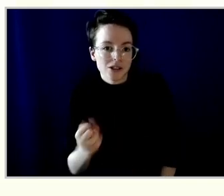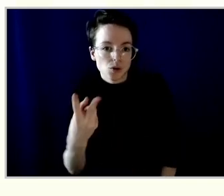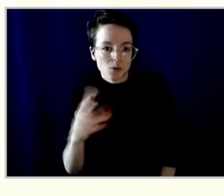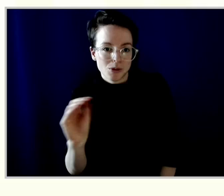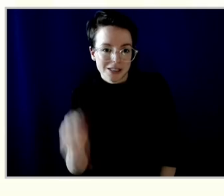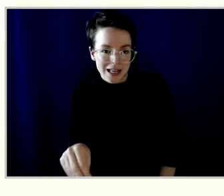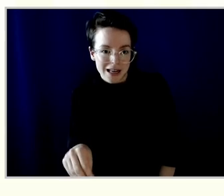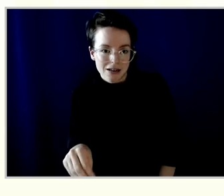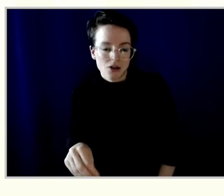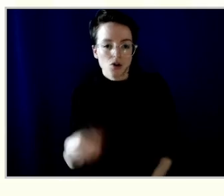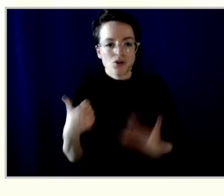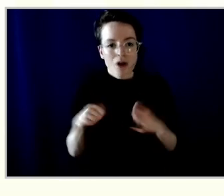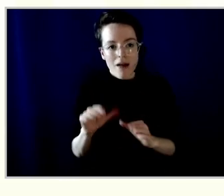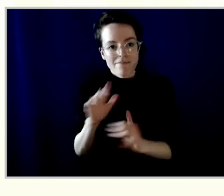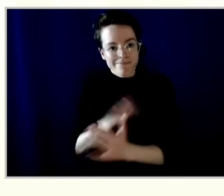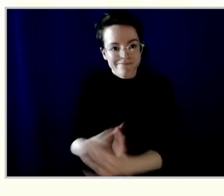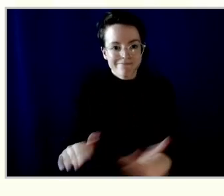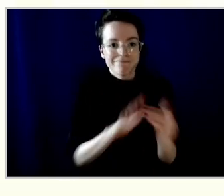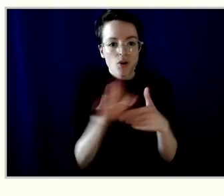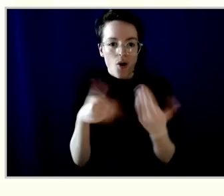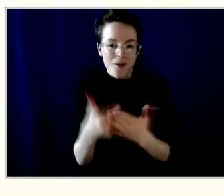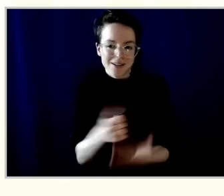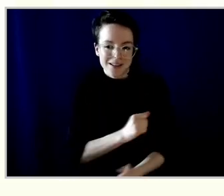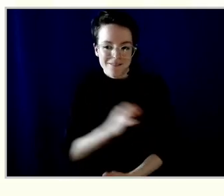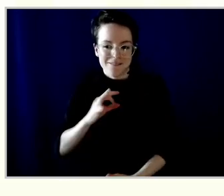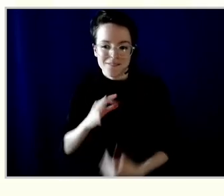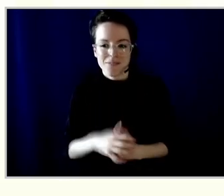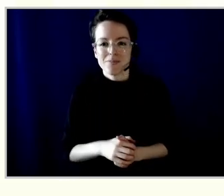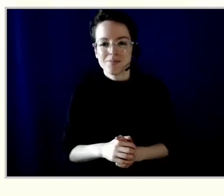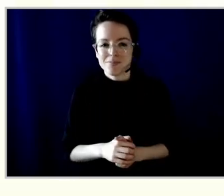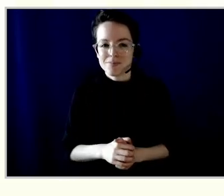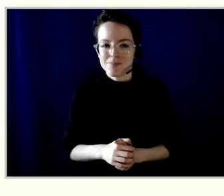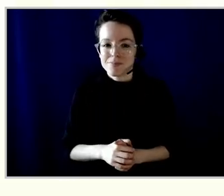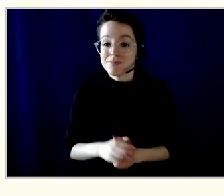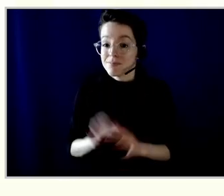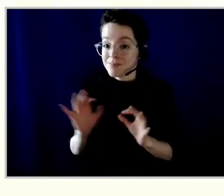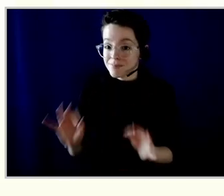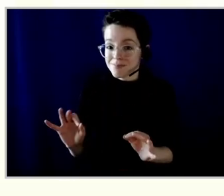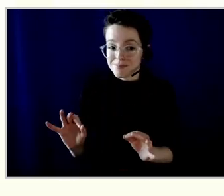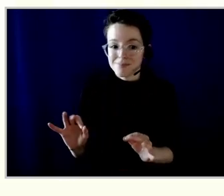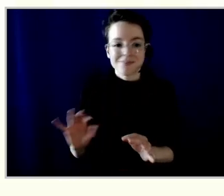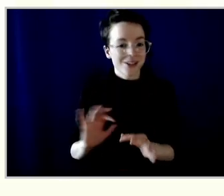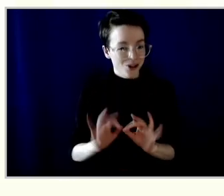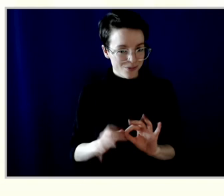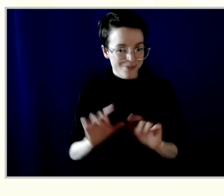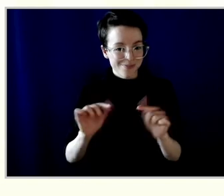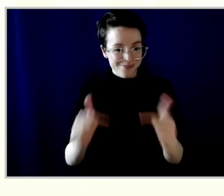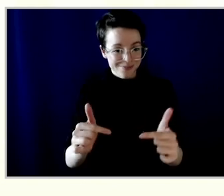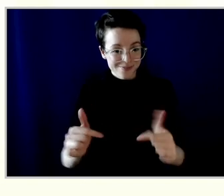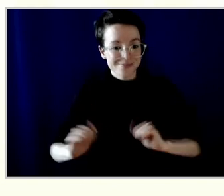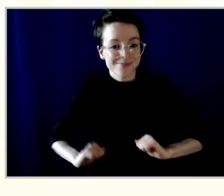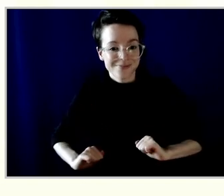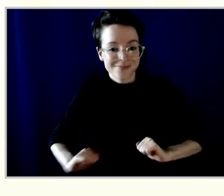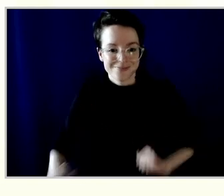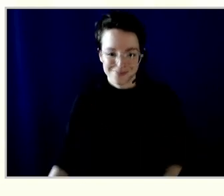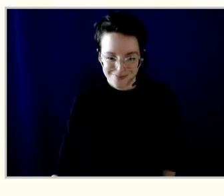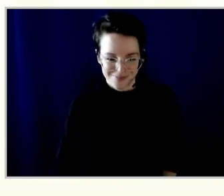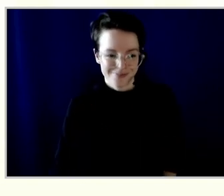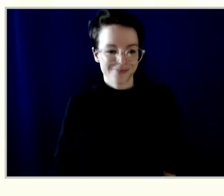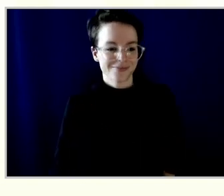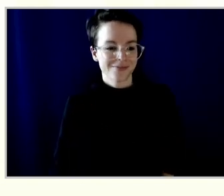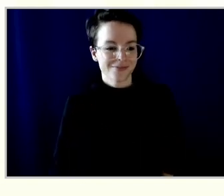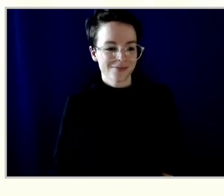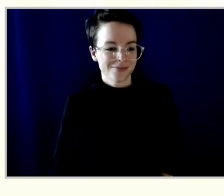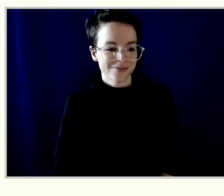can across our employee base. And I think we have time for one more question and then that will be the end of the question period. So